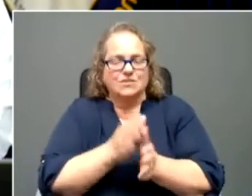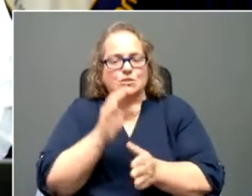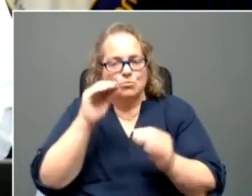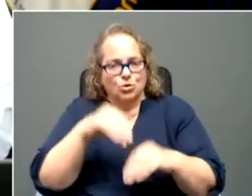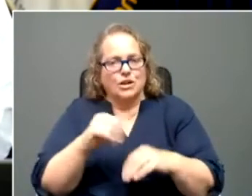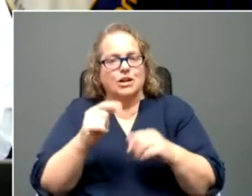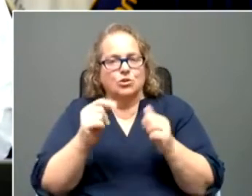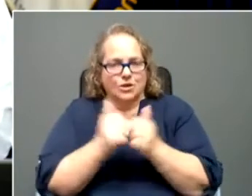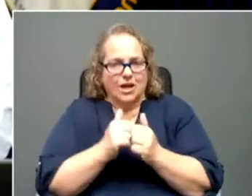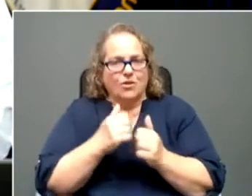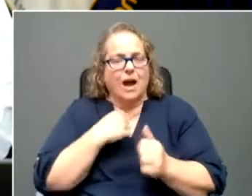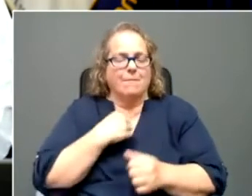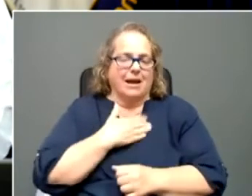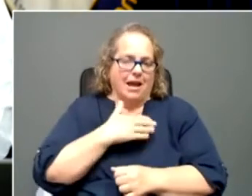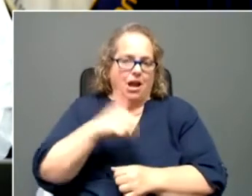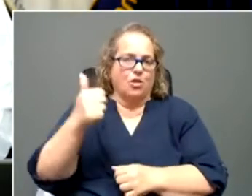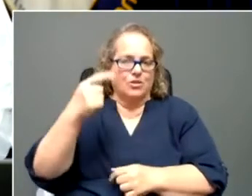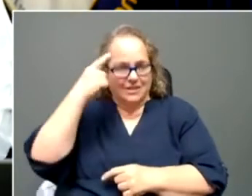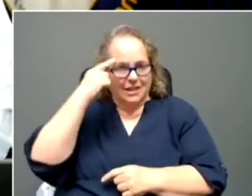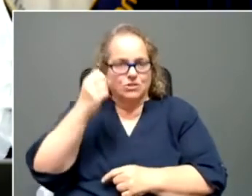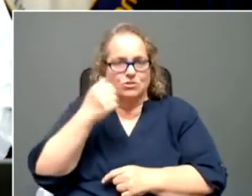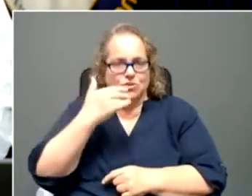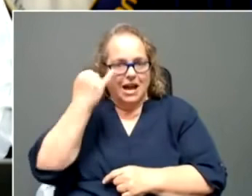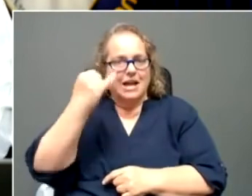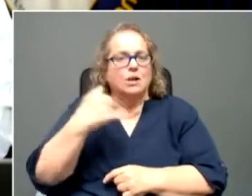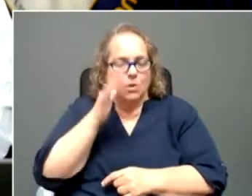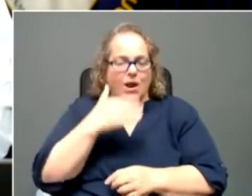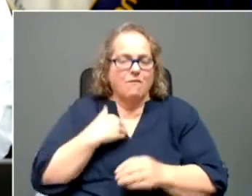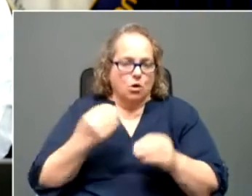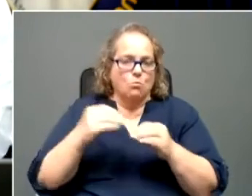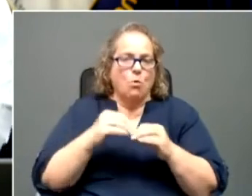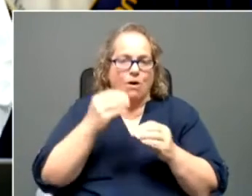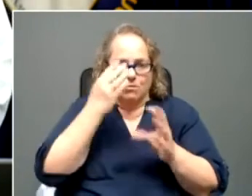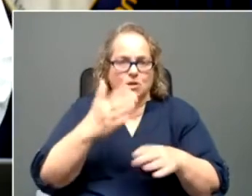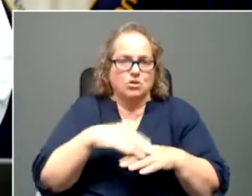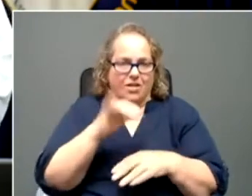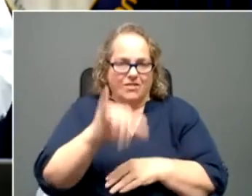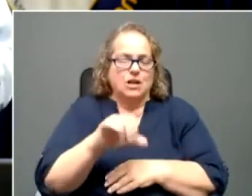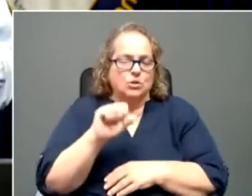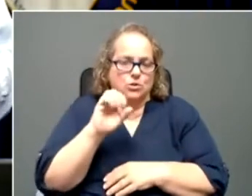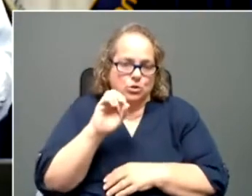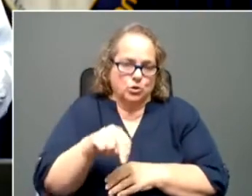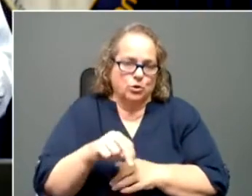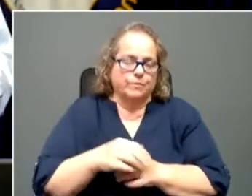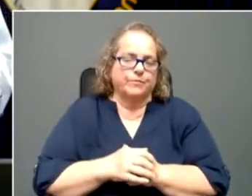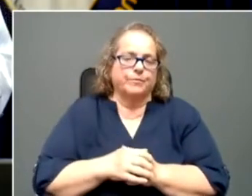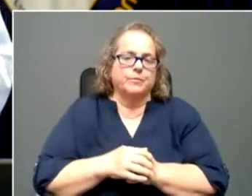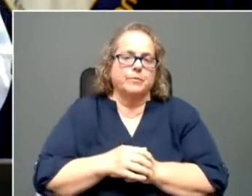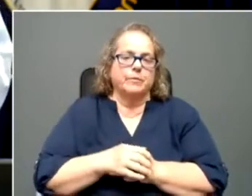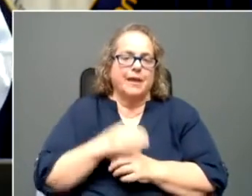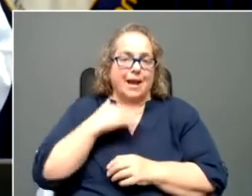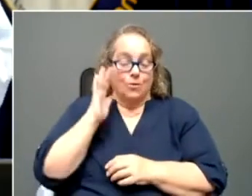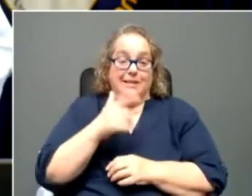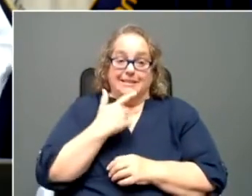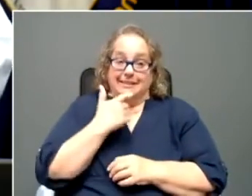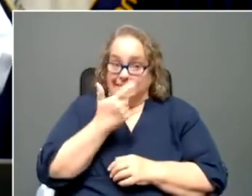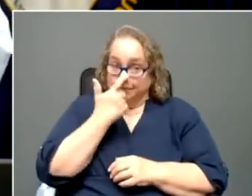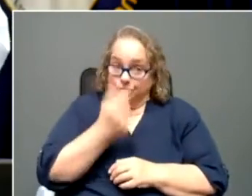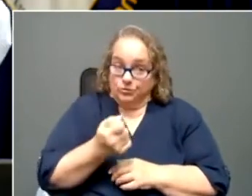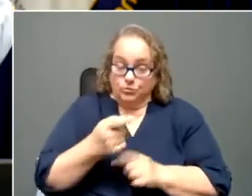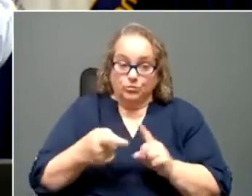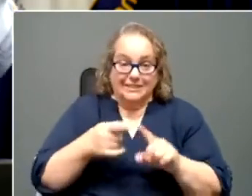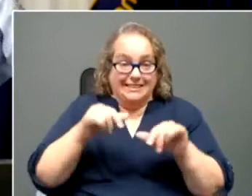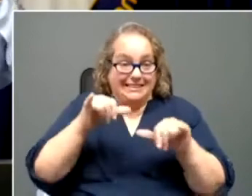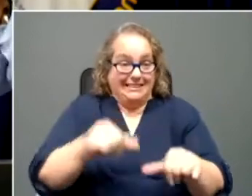I'm glad others think that's a good idea. We'll have more information on that soon. Uh, I will say it's, it's, it's interesting when the same people criticize